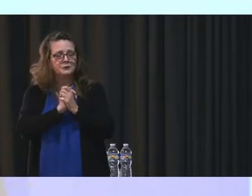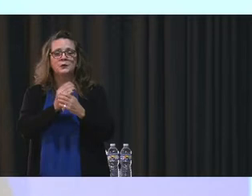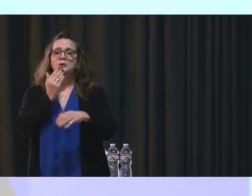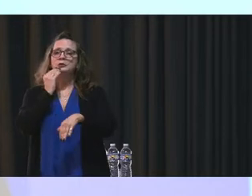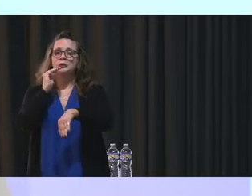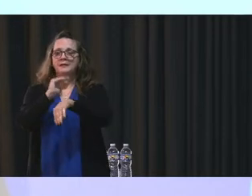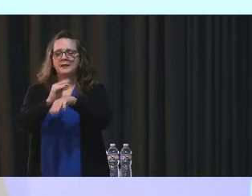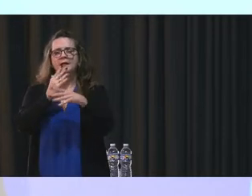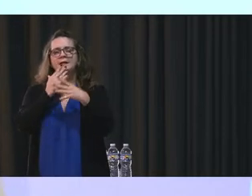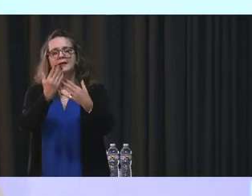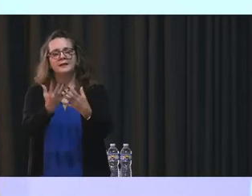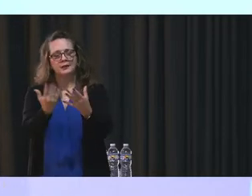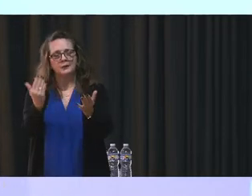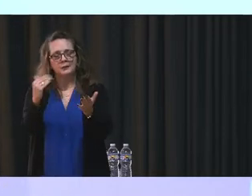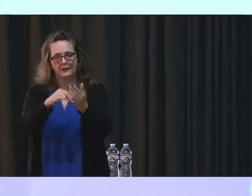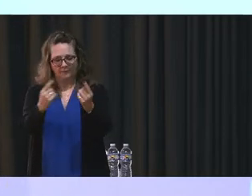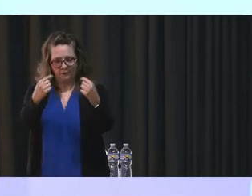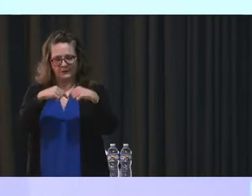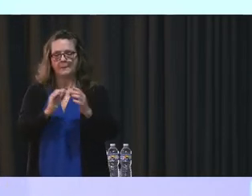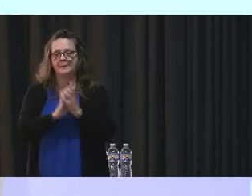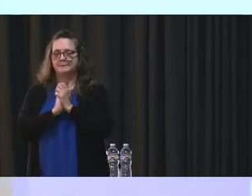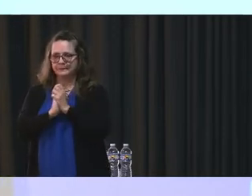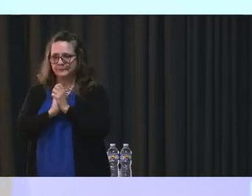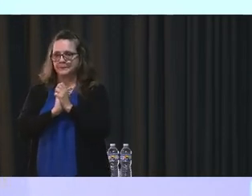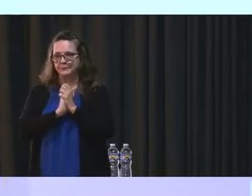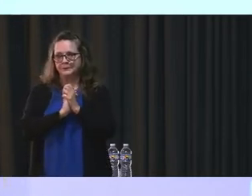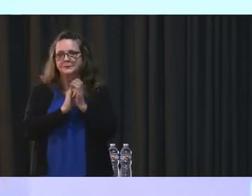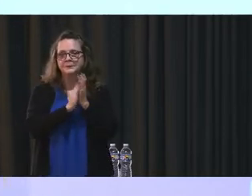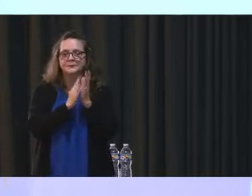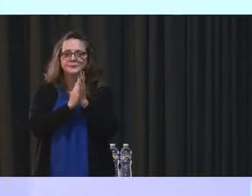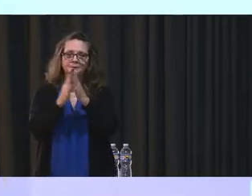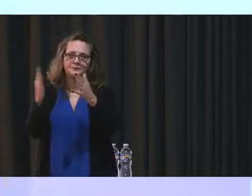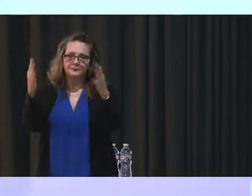good night and thank you for being here. Thank